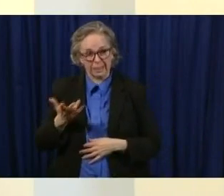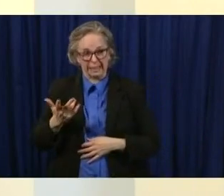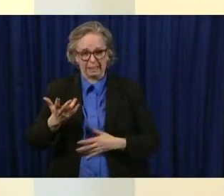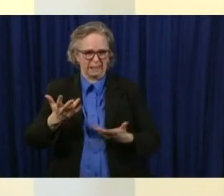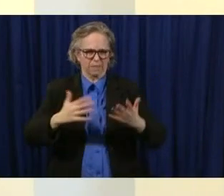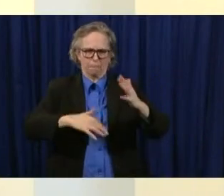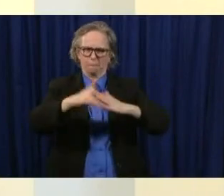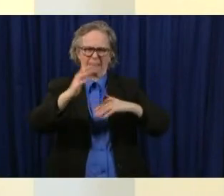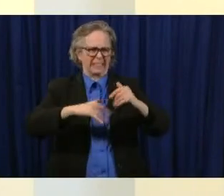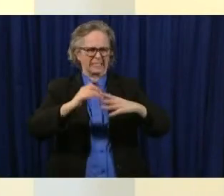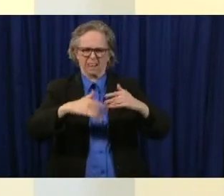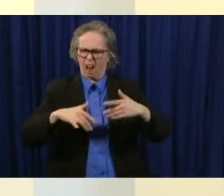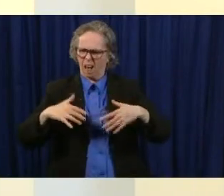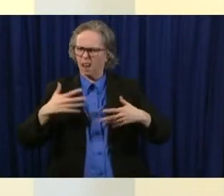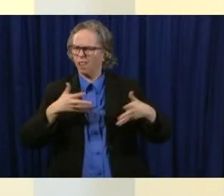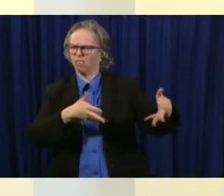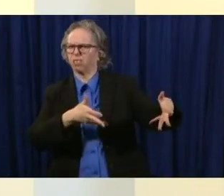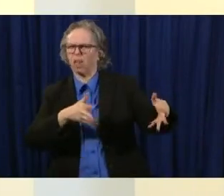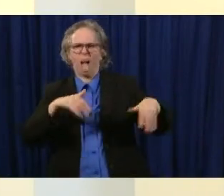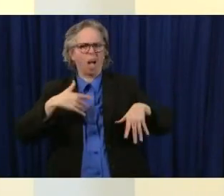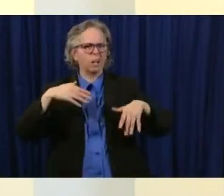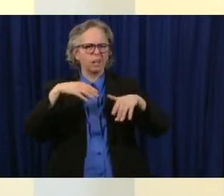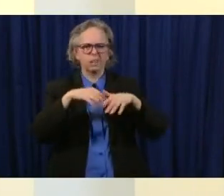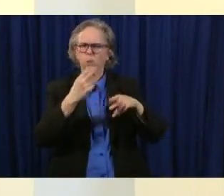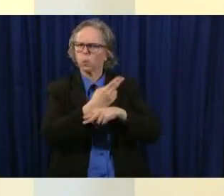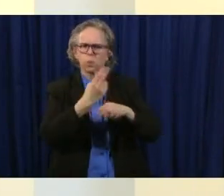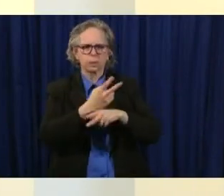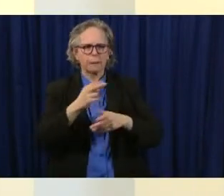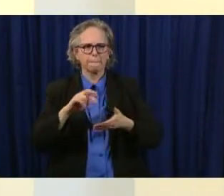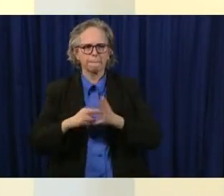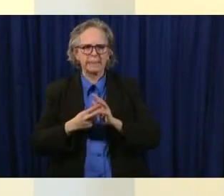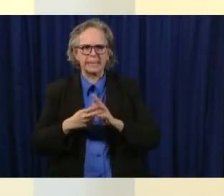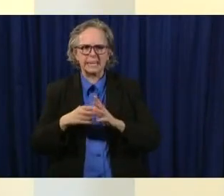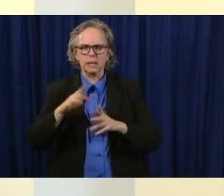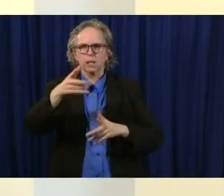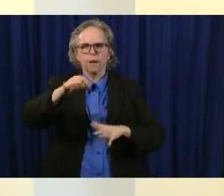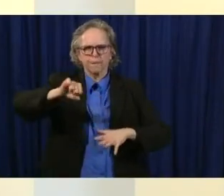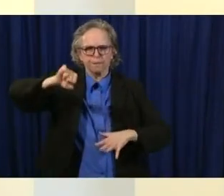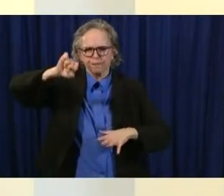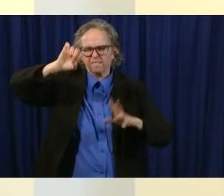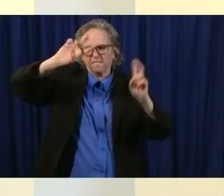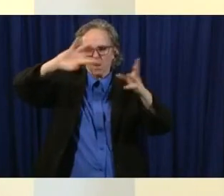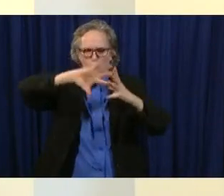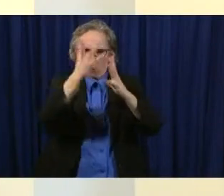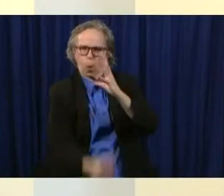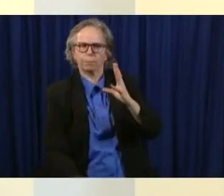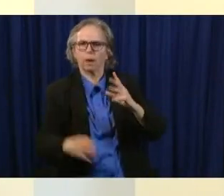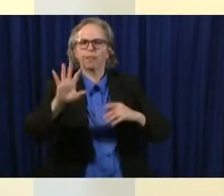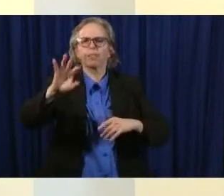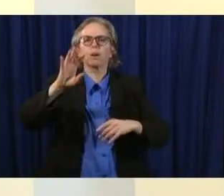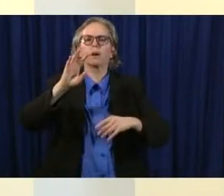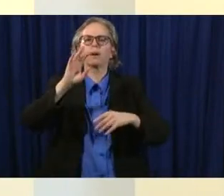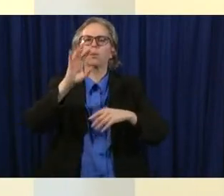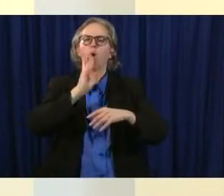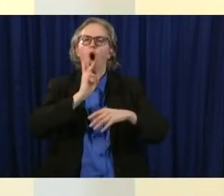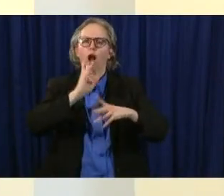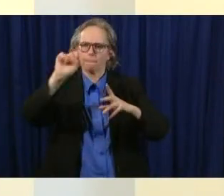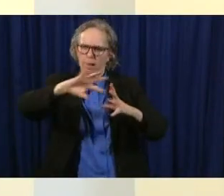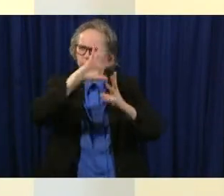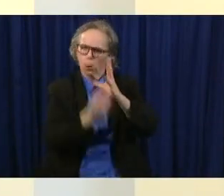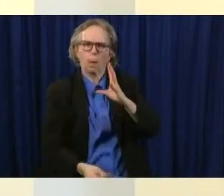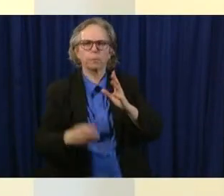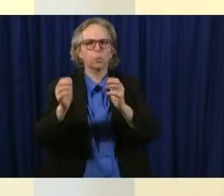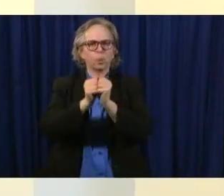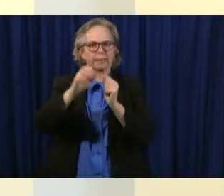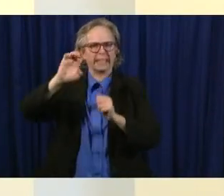cold and hot water this is a partnership with the ohio epa and the ohio department of health we know that lead can